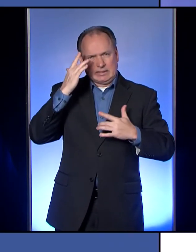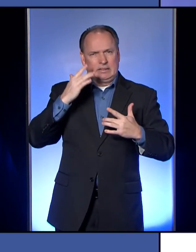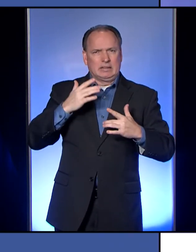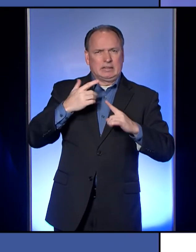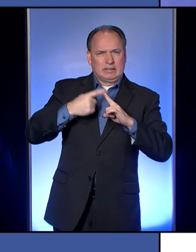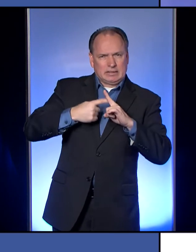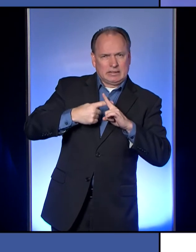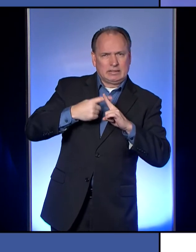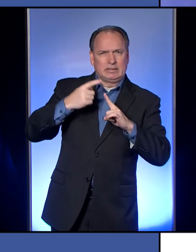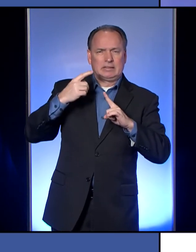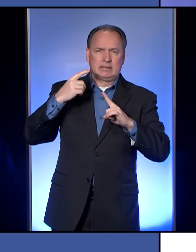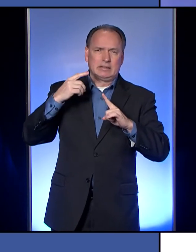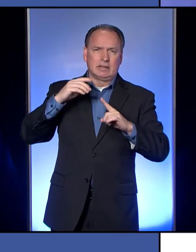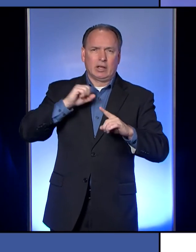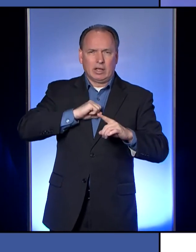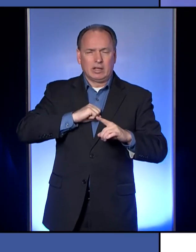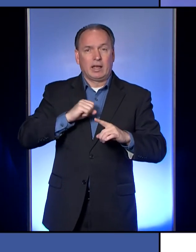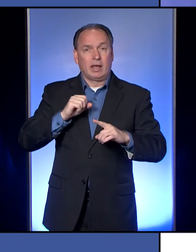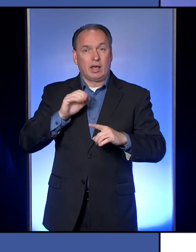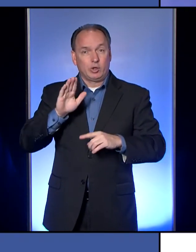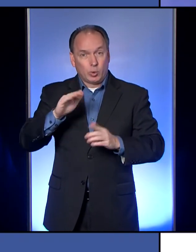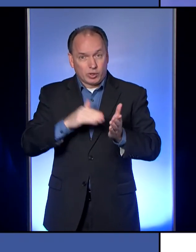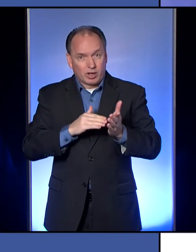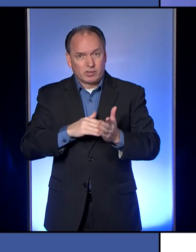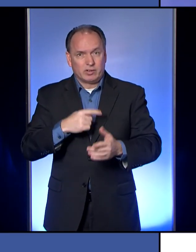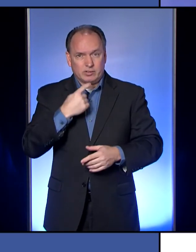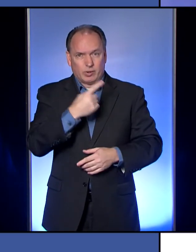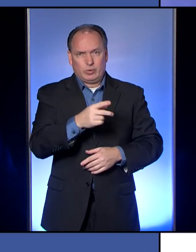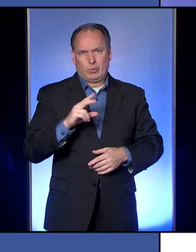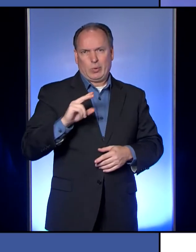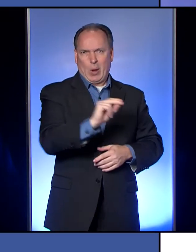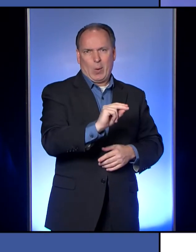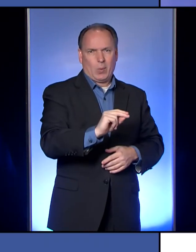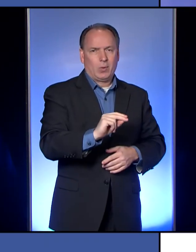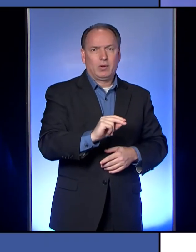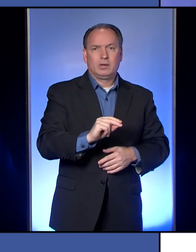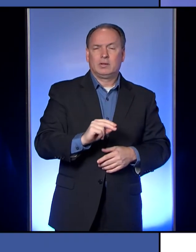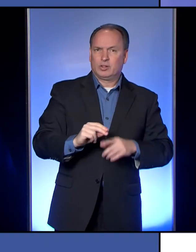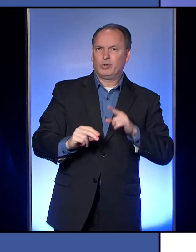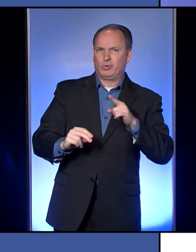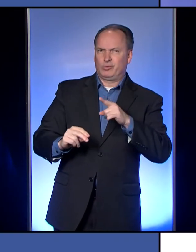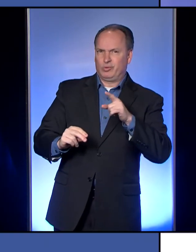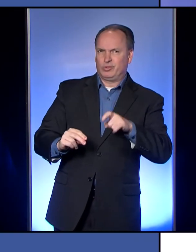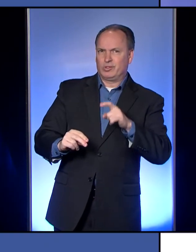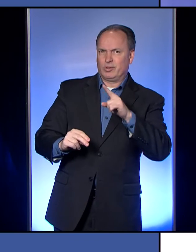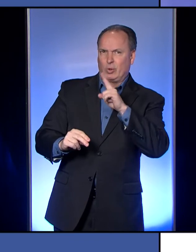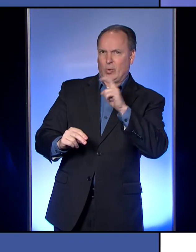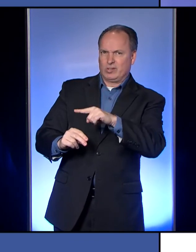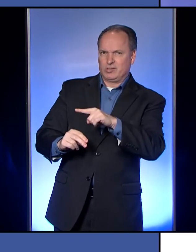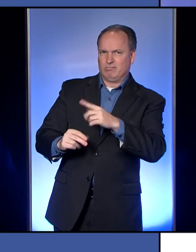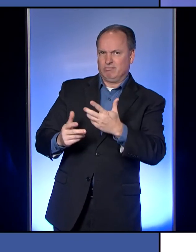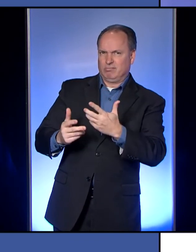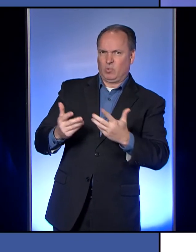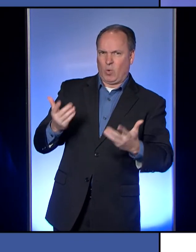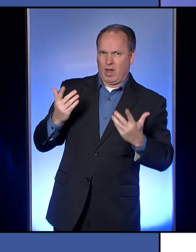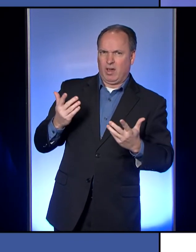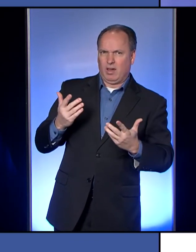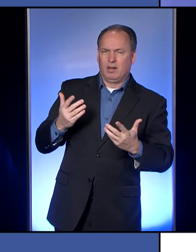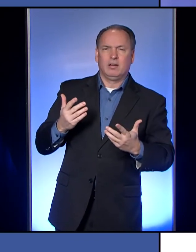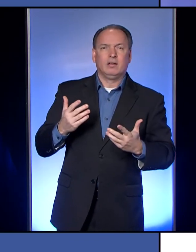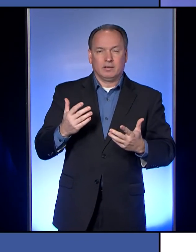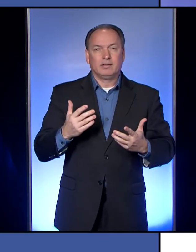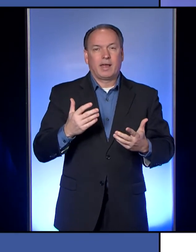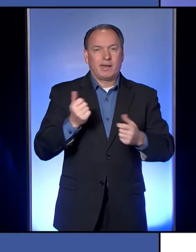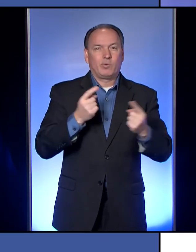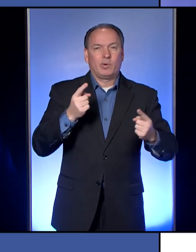by your PCP that you cannot have a test, you should question that. And everyone here who is